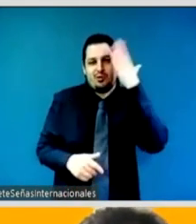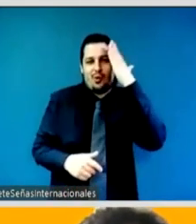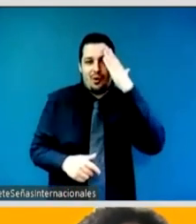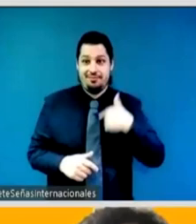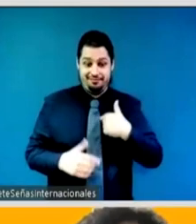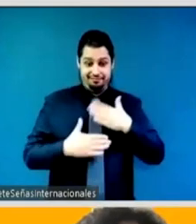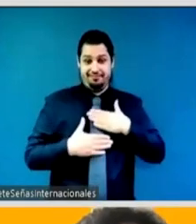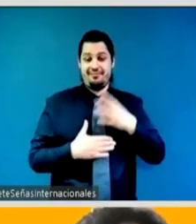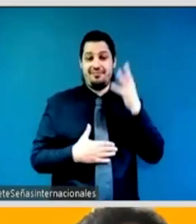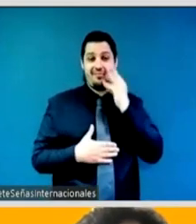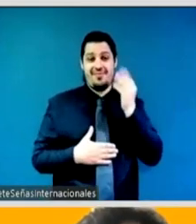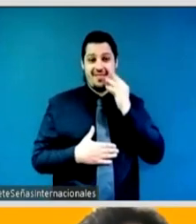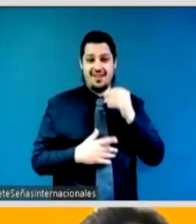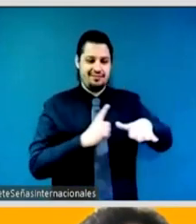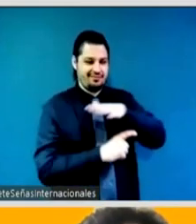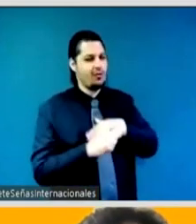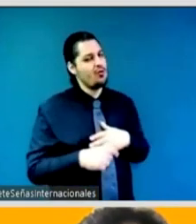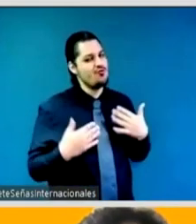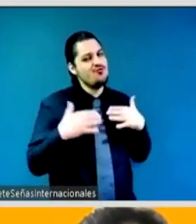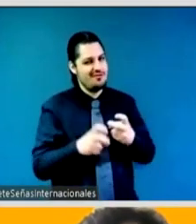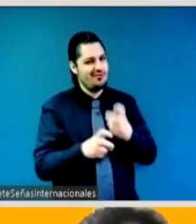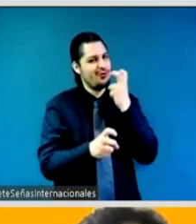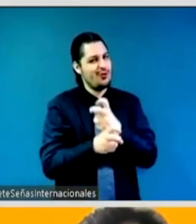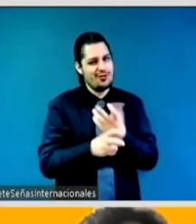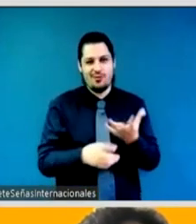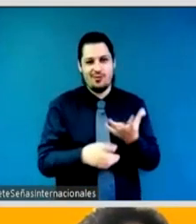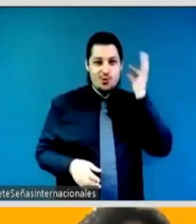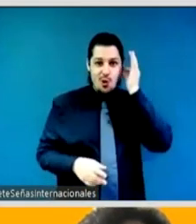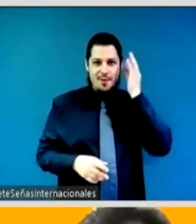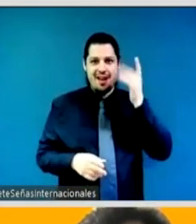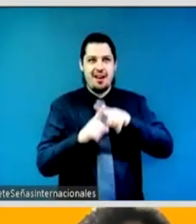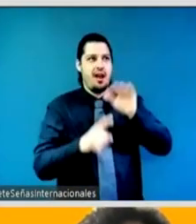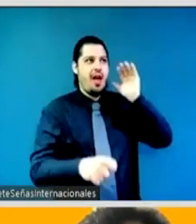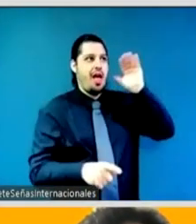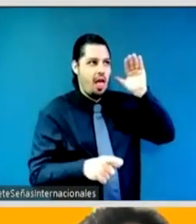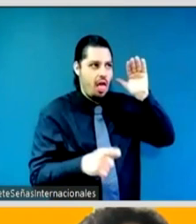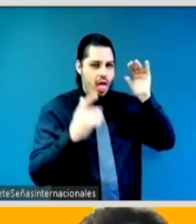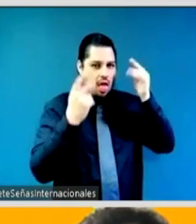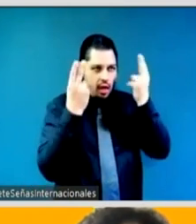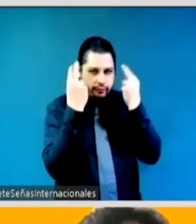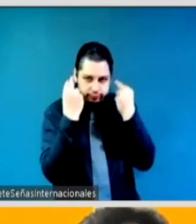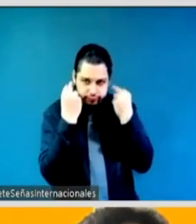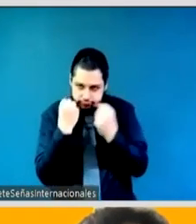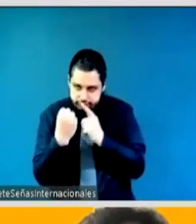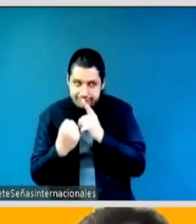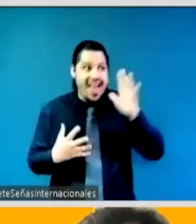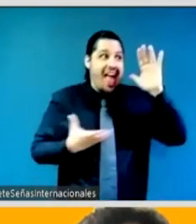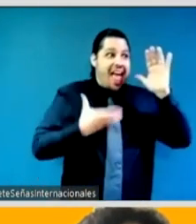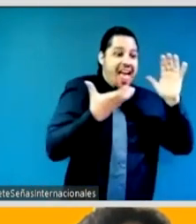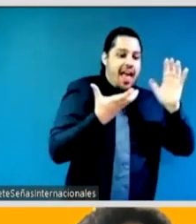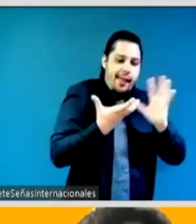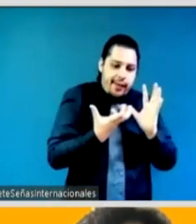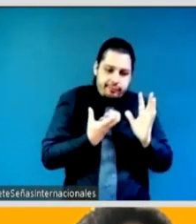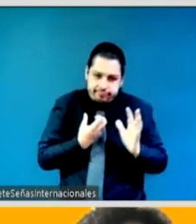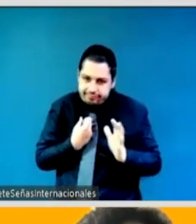seat so that they can create and mold the future that they want and one last word i do